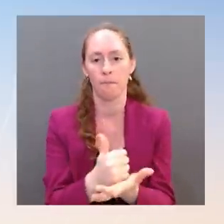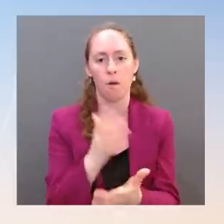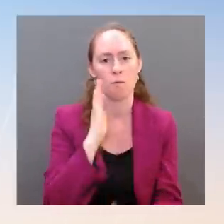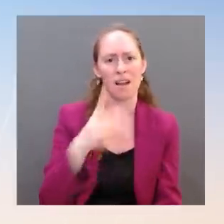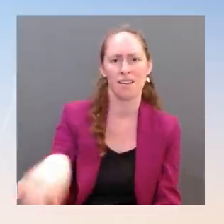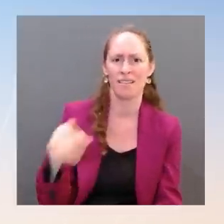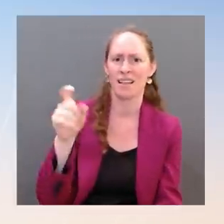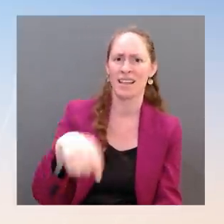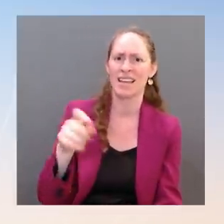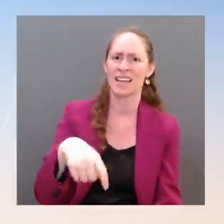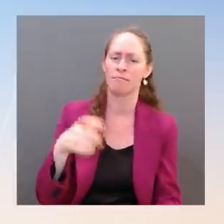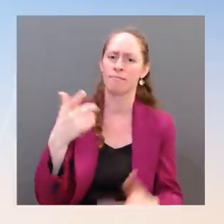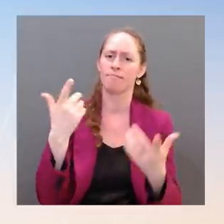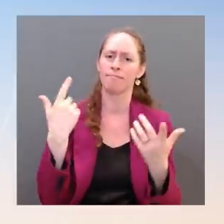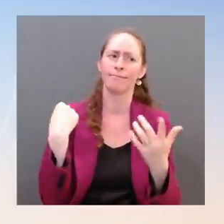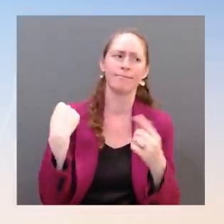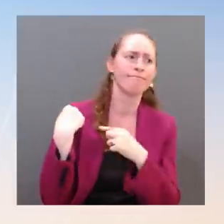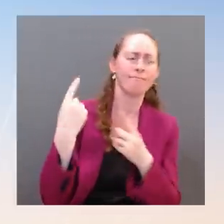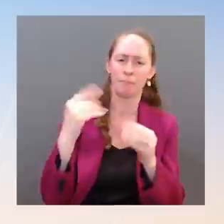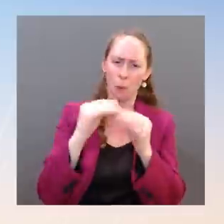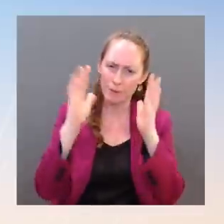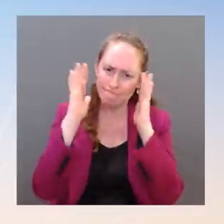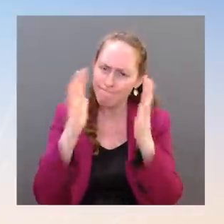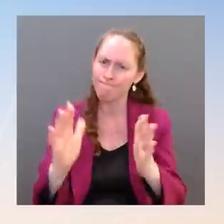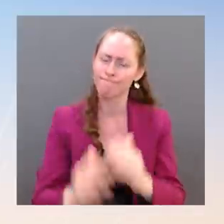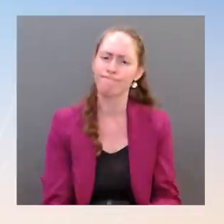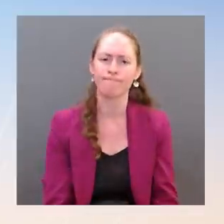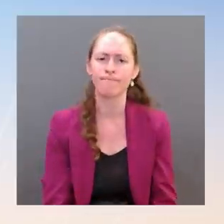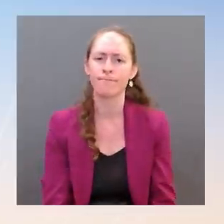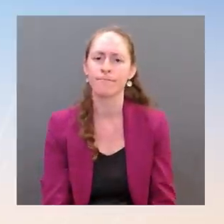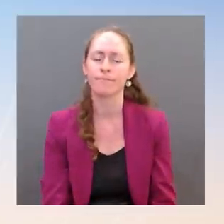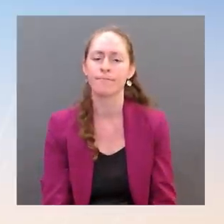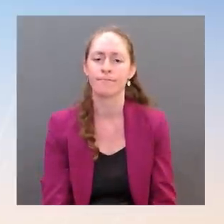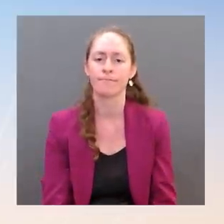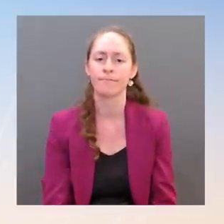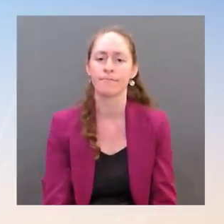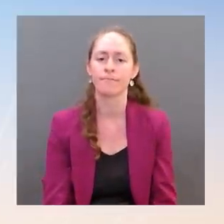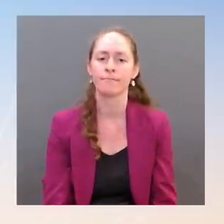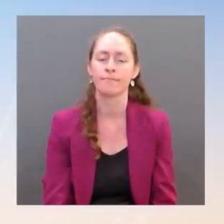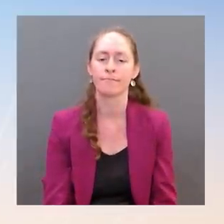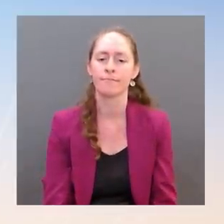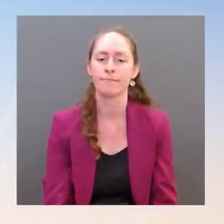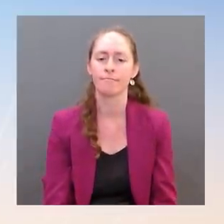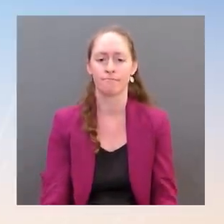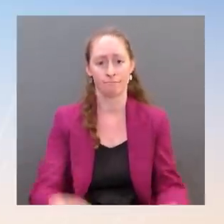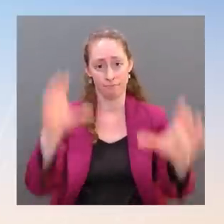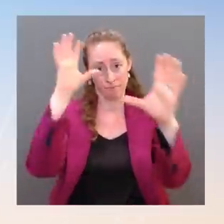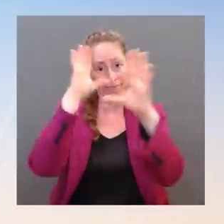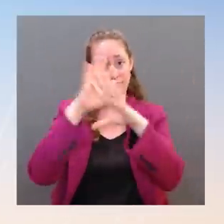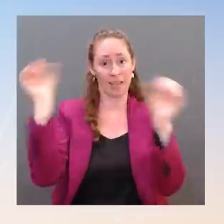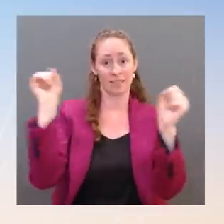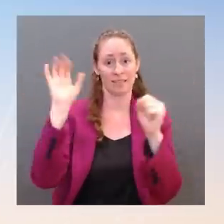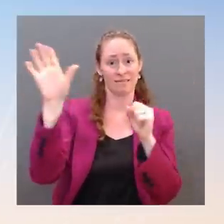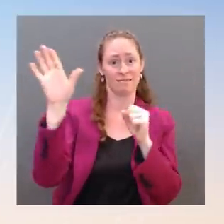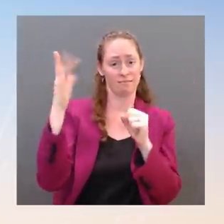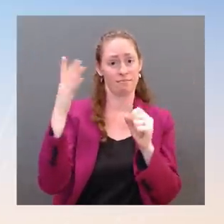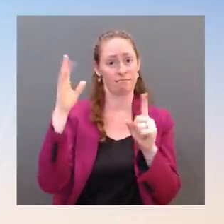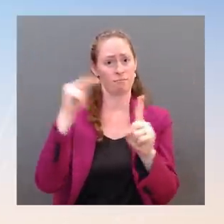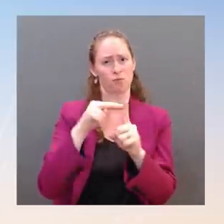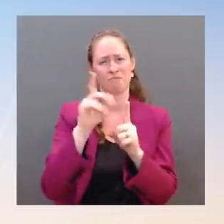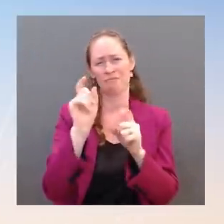President Biden believes that we have a sacred obligation to support veterans, their families, caregivers, and survivors.